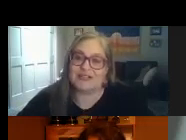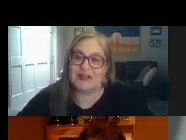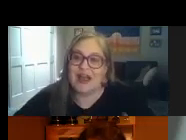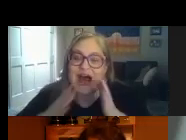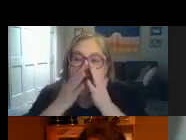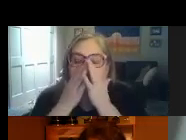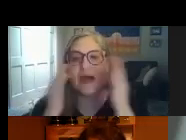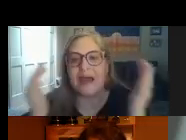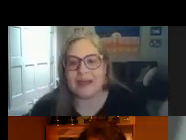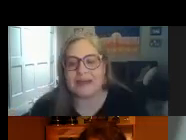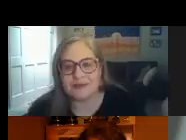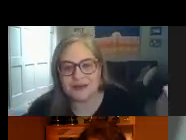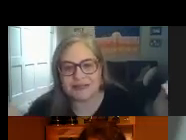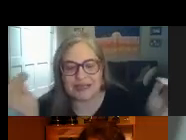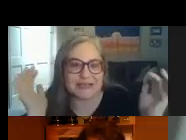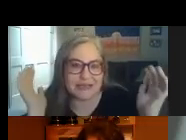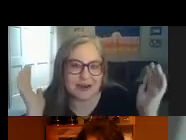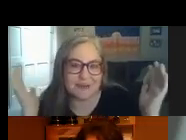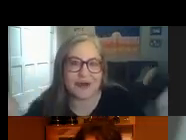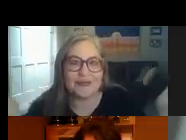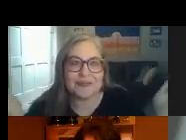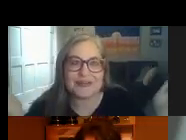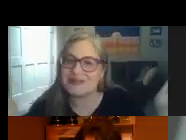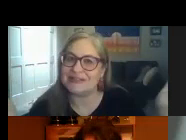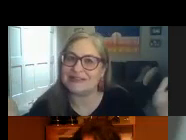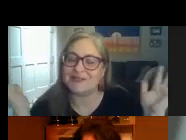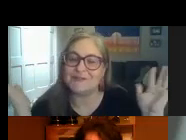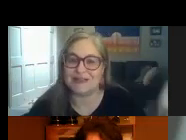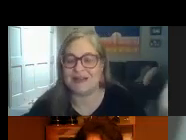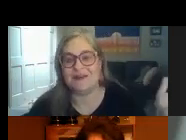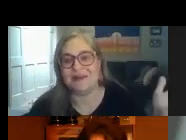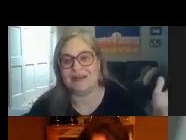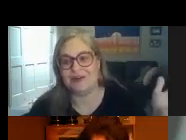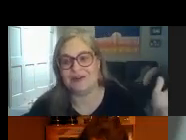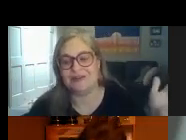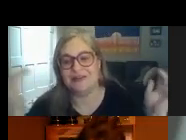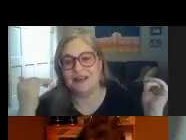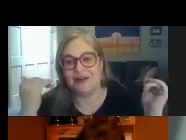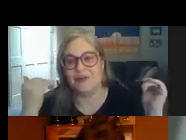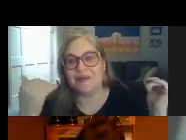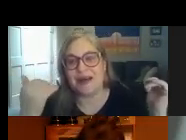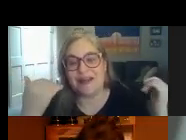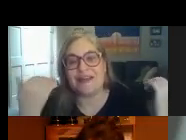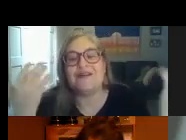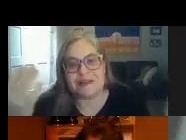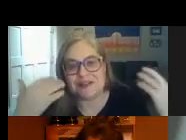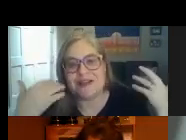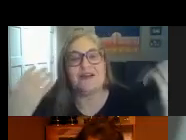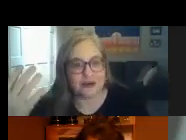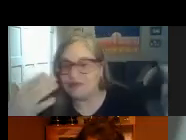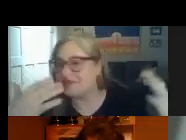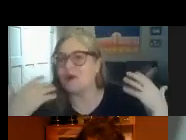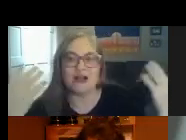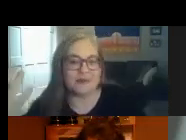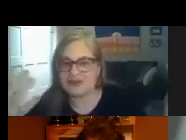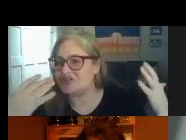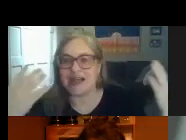question i i think what you're saying is like are we only measuring success based on if they're meeting goals what about like their mental health